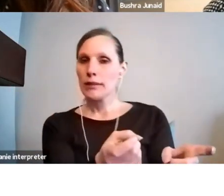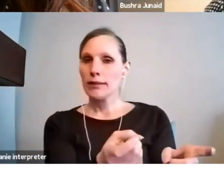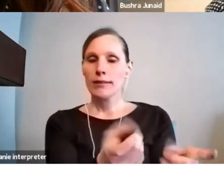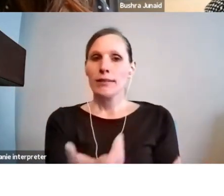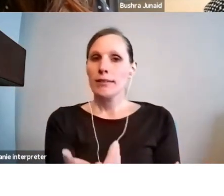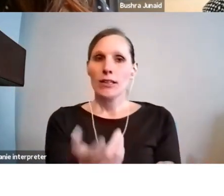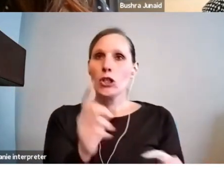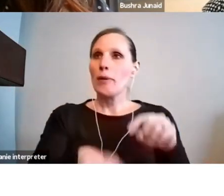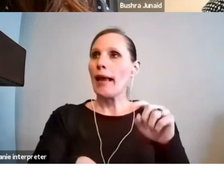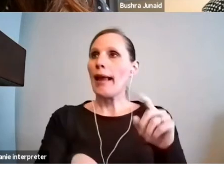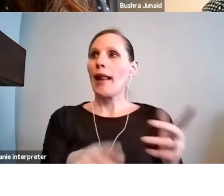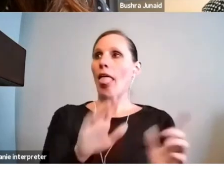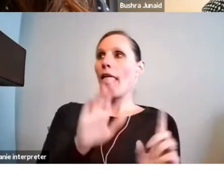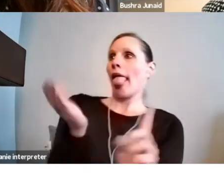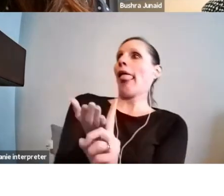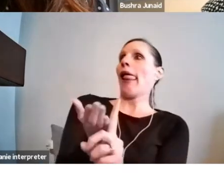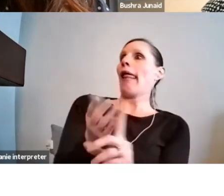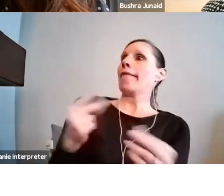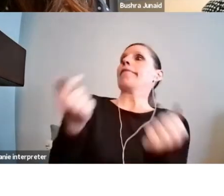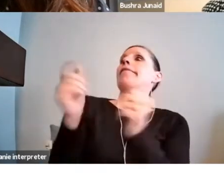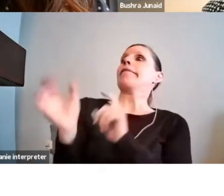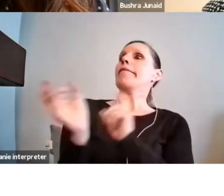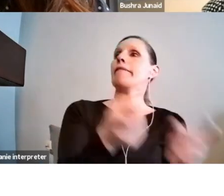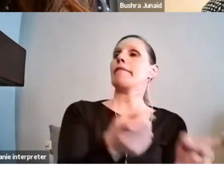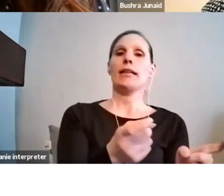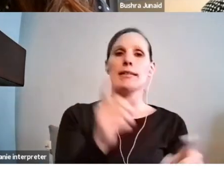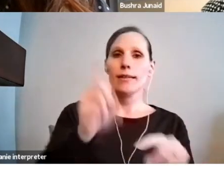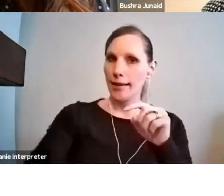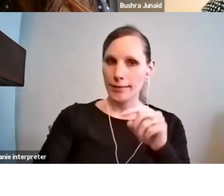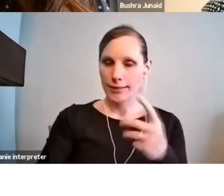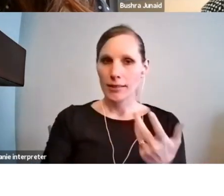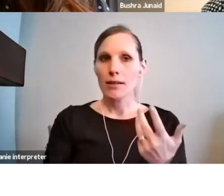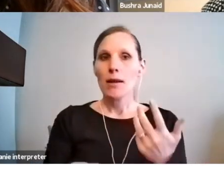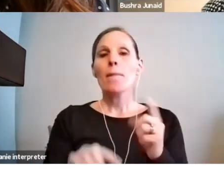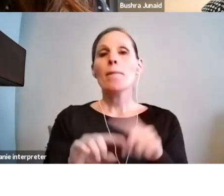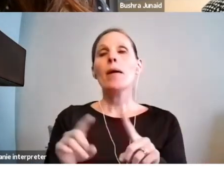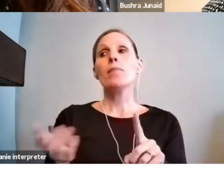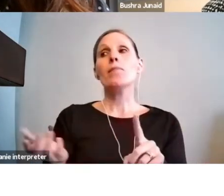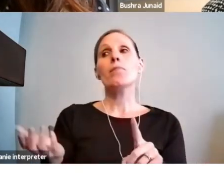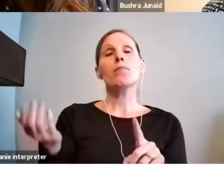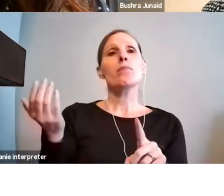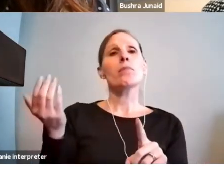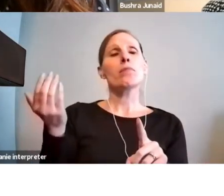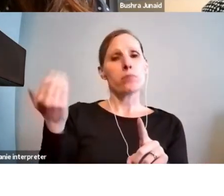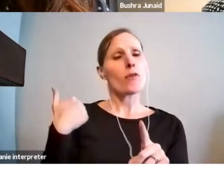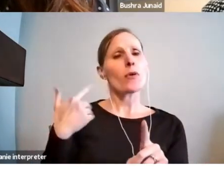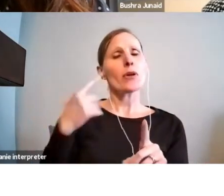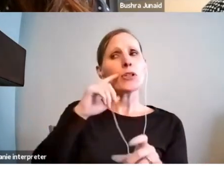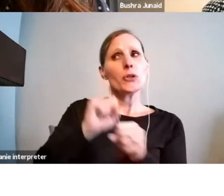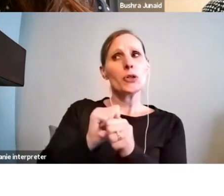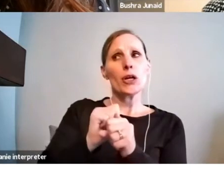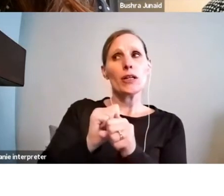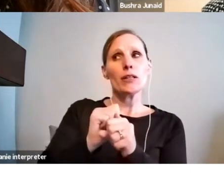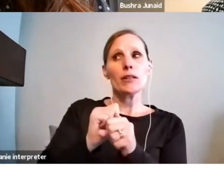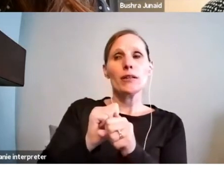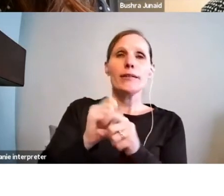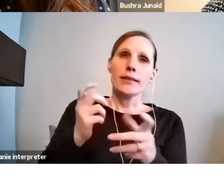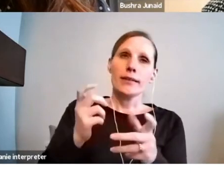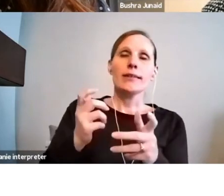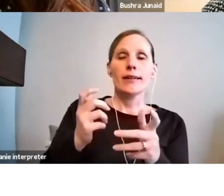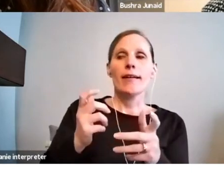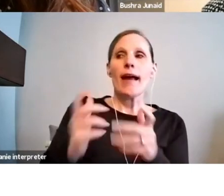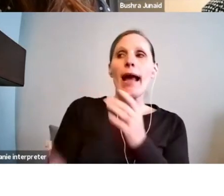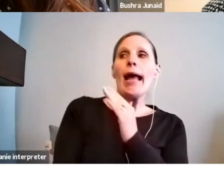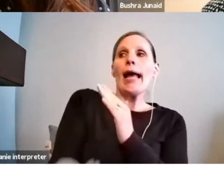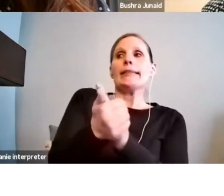recent arts response initiative program, applicants could talk about the need to adapt their practice in terms of the pandemic. But